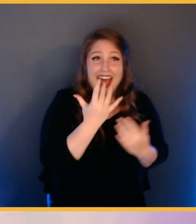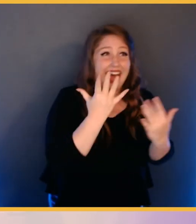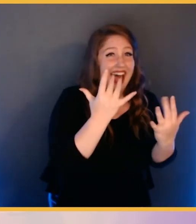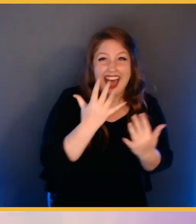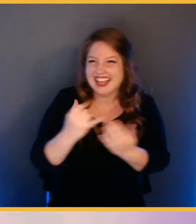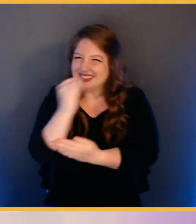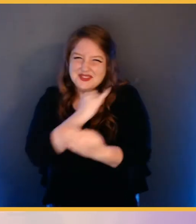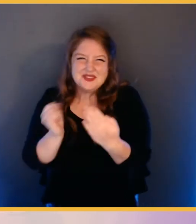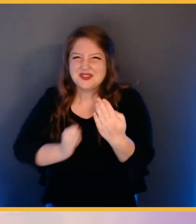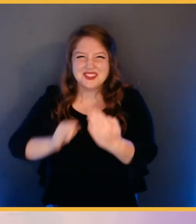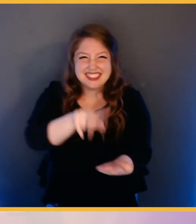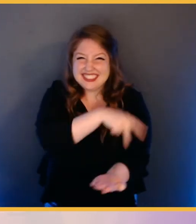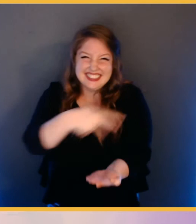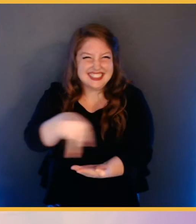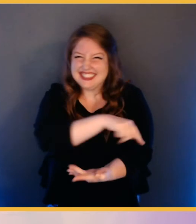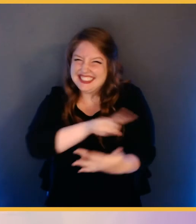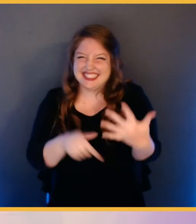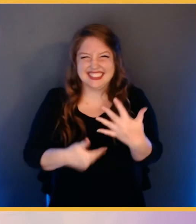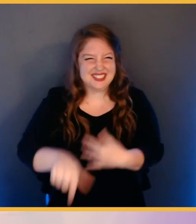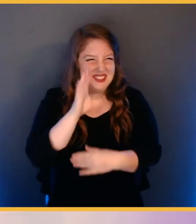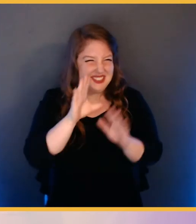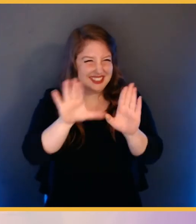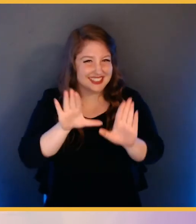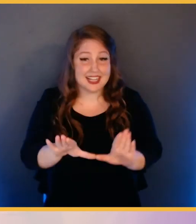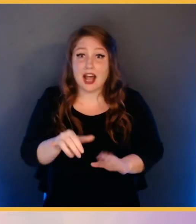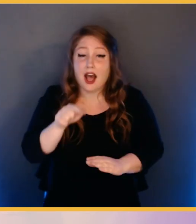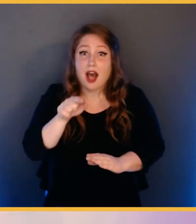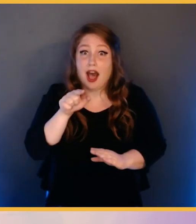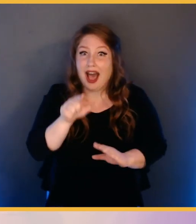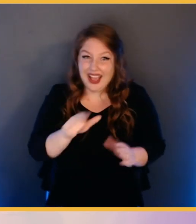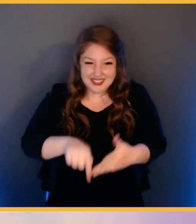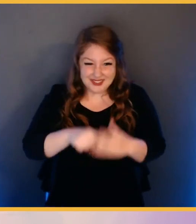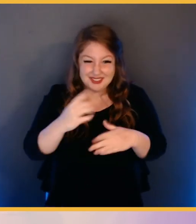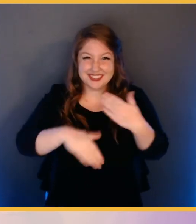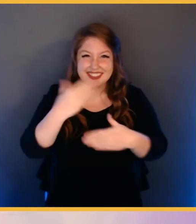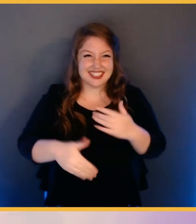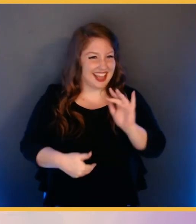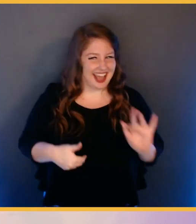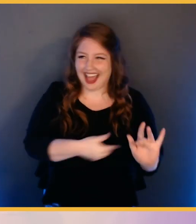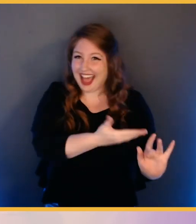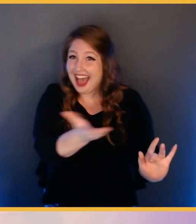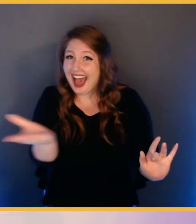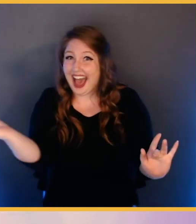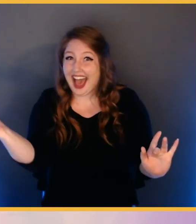making crafts and dancing. It is going to be great! So click below and we'll get started!